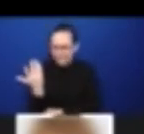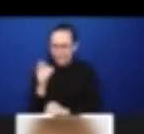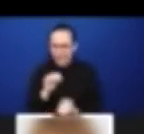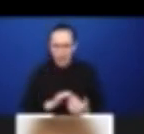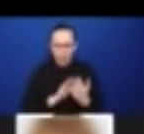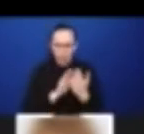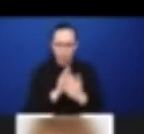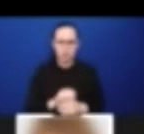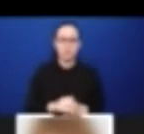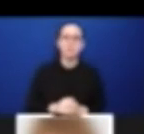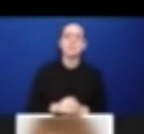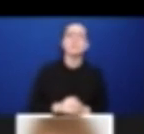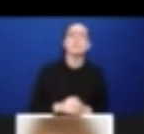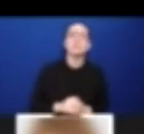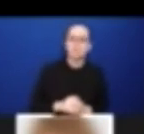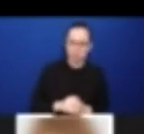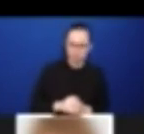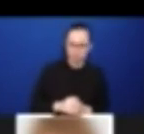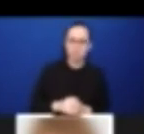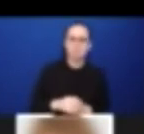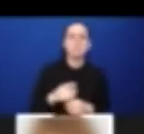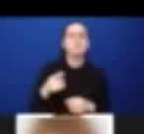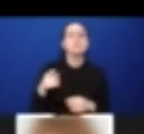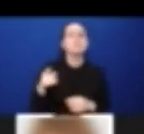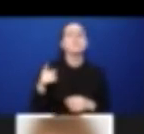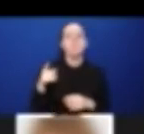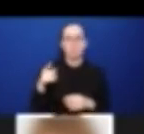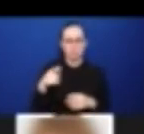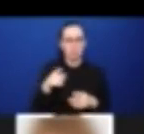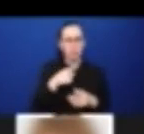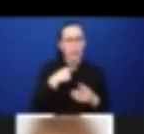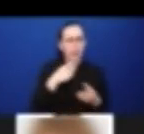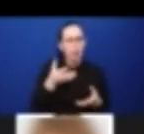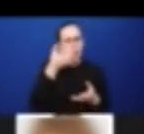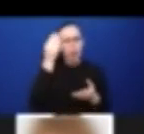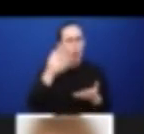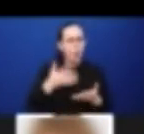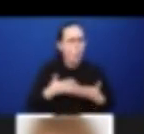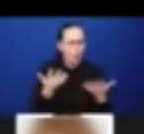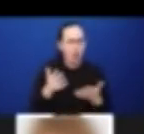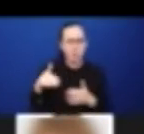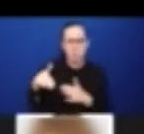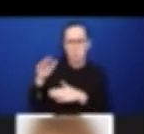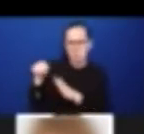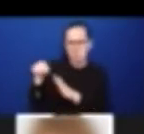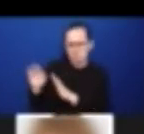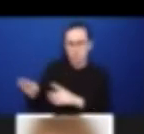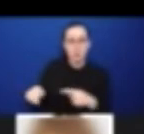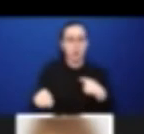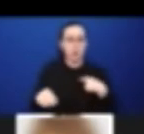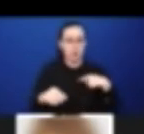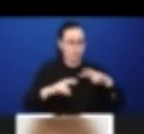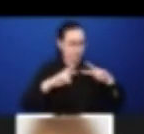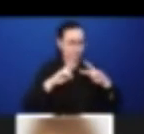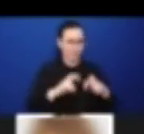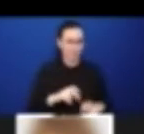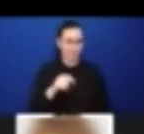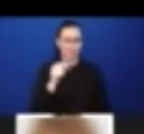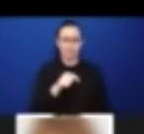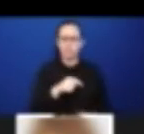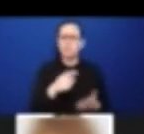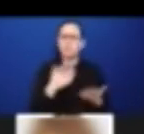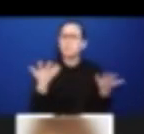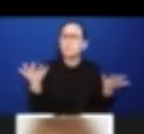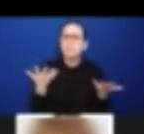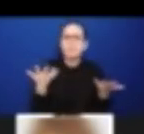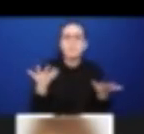What our analysis didn't capture is resource allocation. So, one thing that we could ask is, to what extent do budgets reflect the